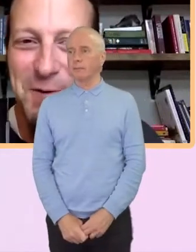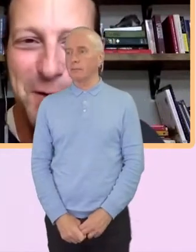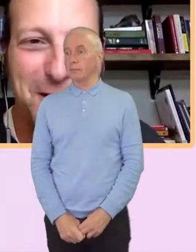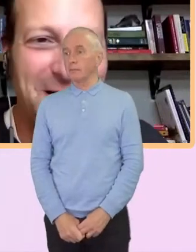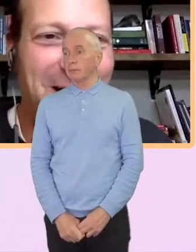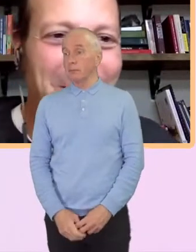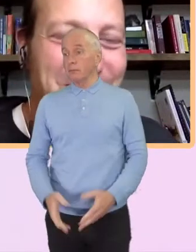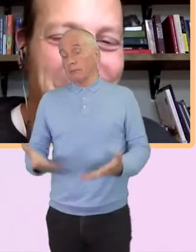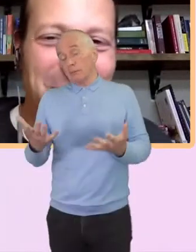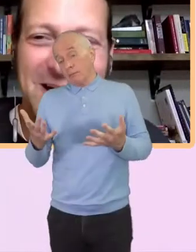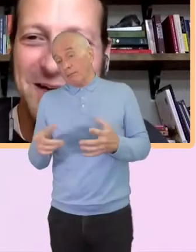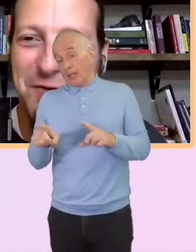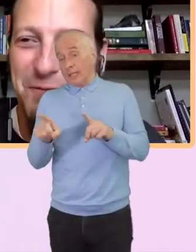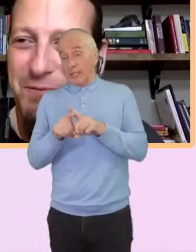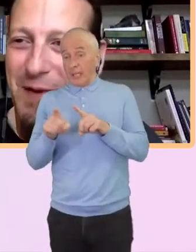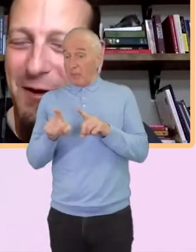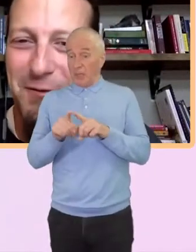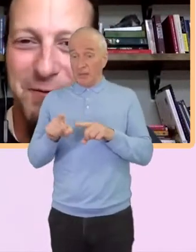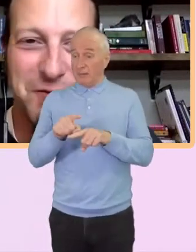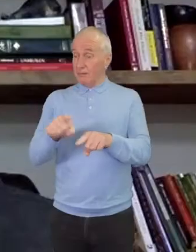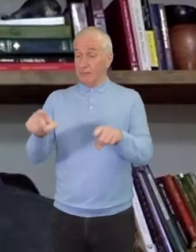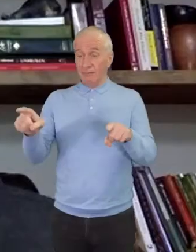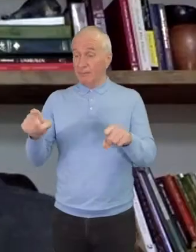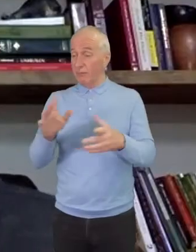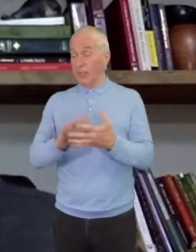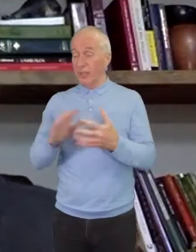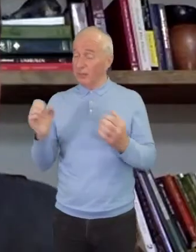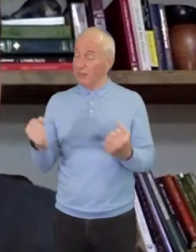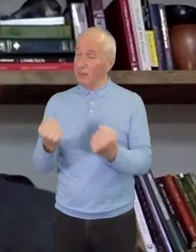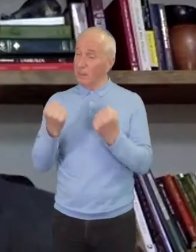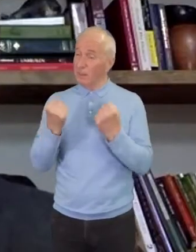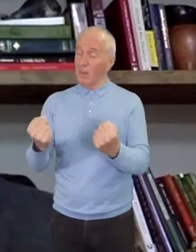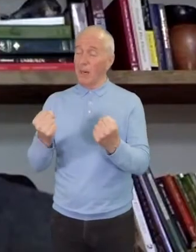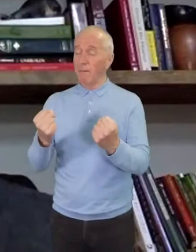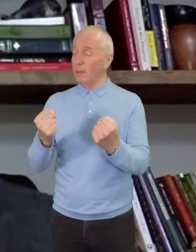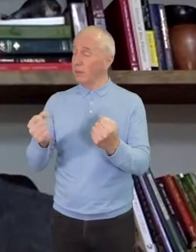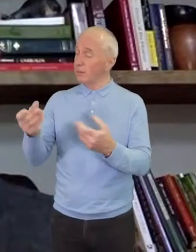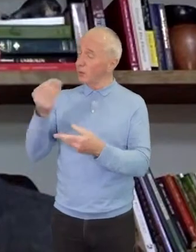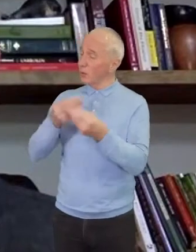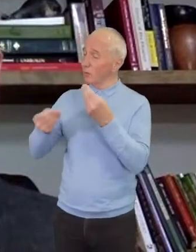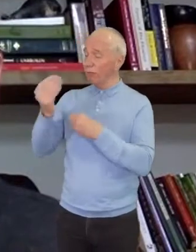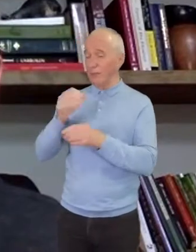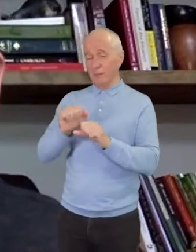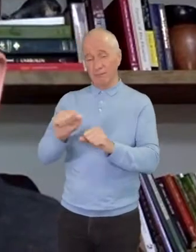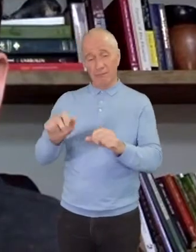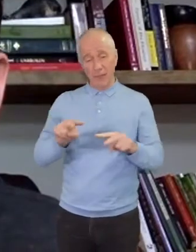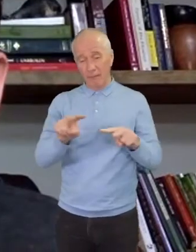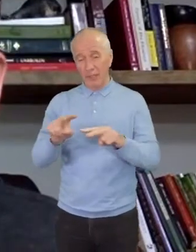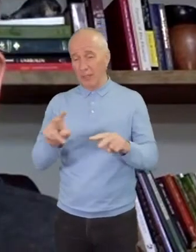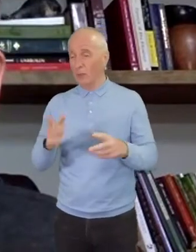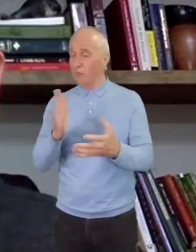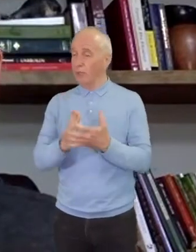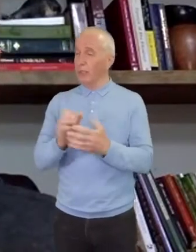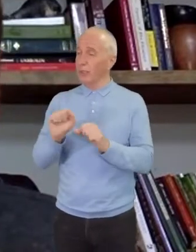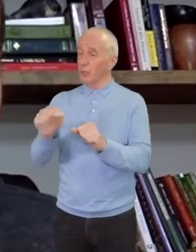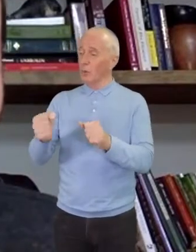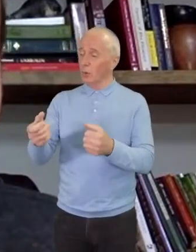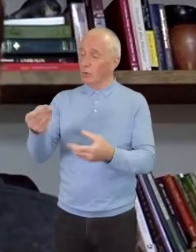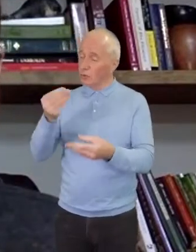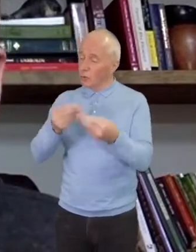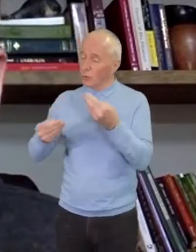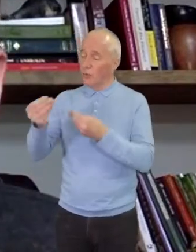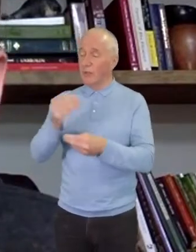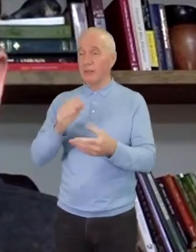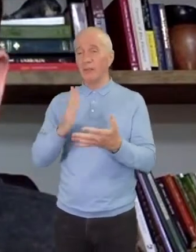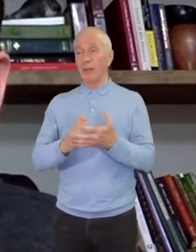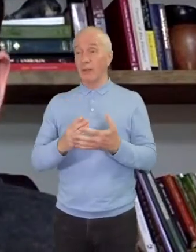Well, like you all, I heard so many of those powerful stories in the videos and the stories that you just had. And for us, it's been